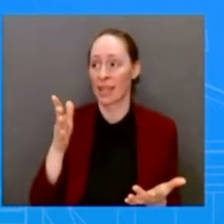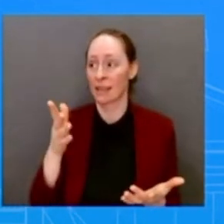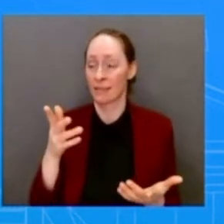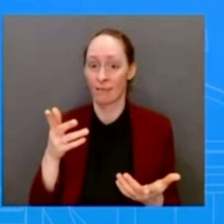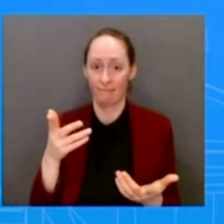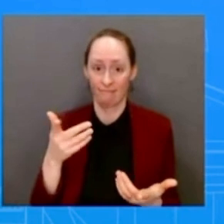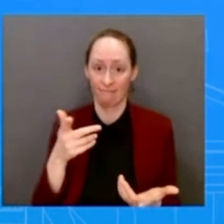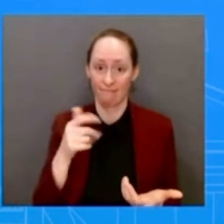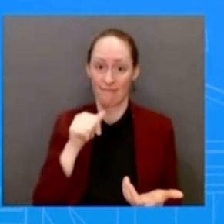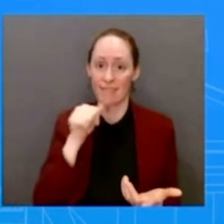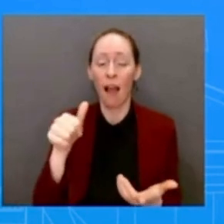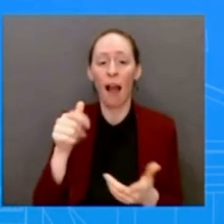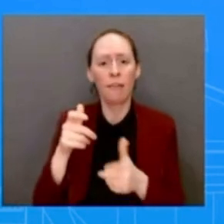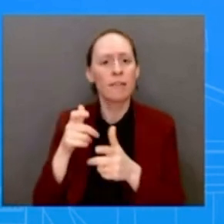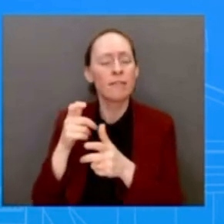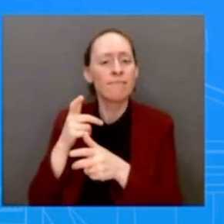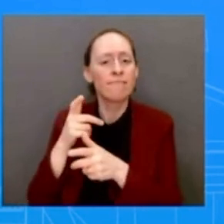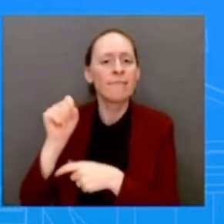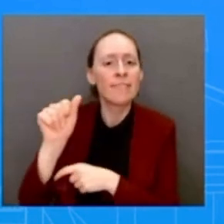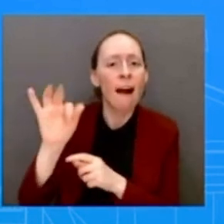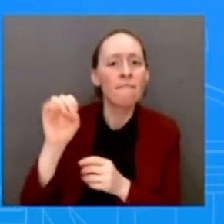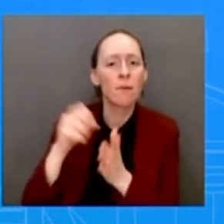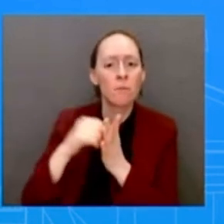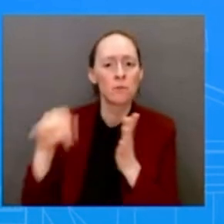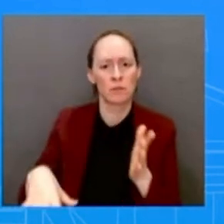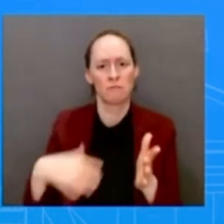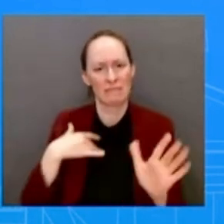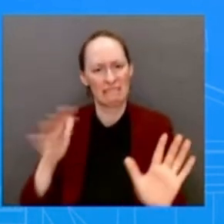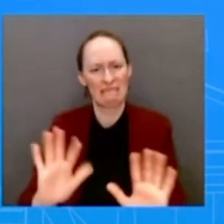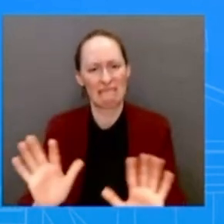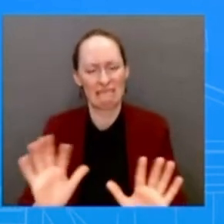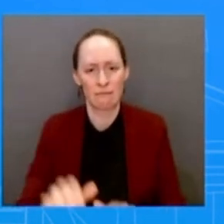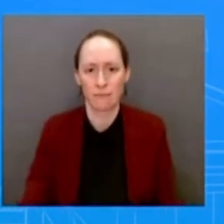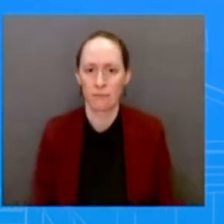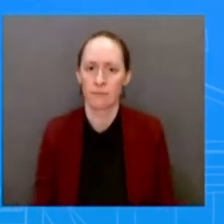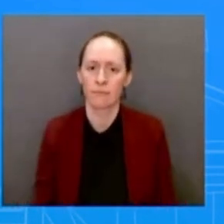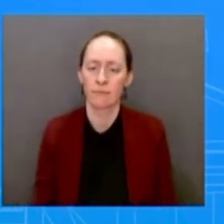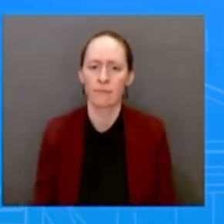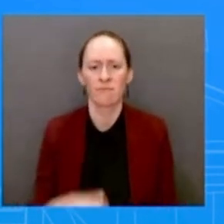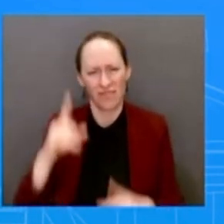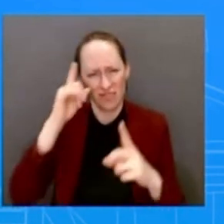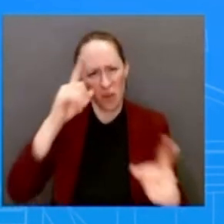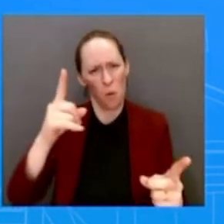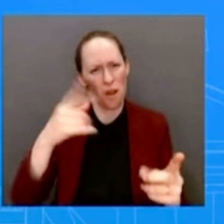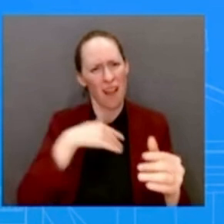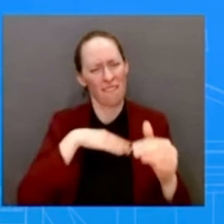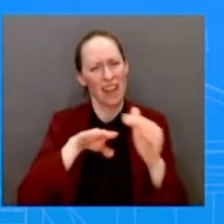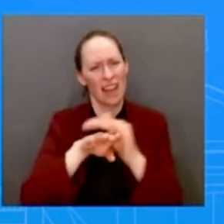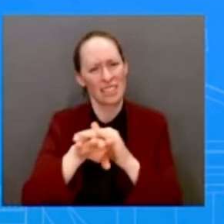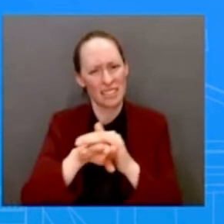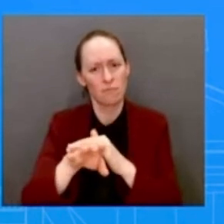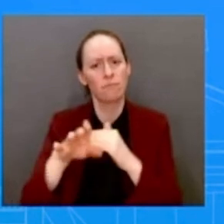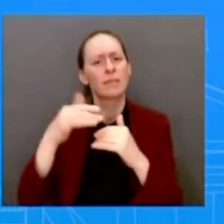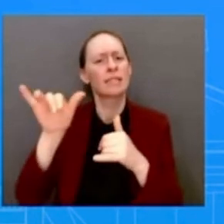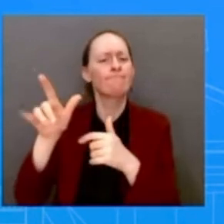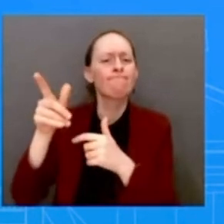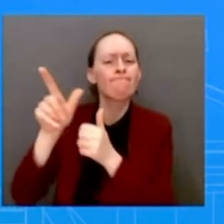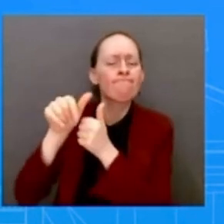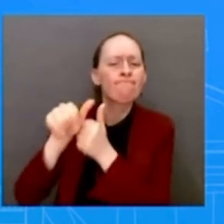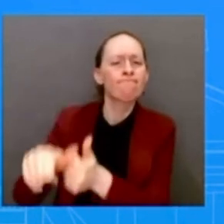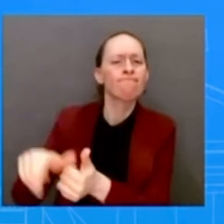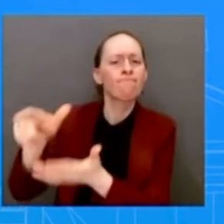this critical medication within the limits of the law, which is why the President issued his January recent presidential